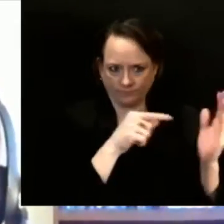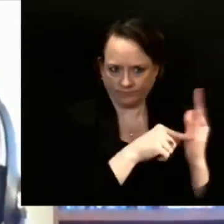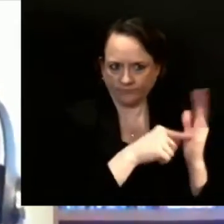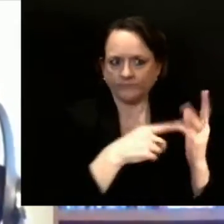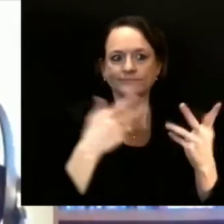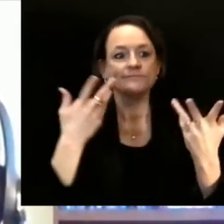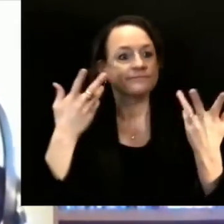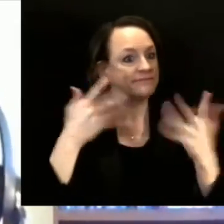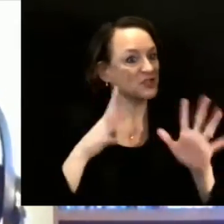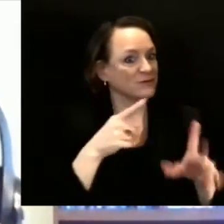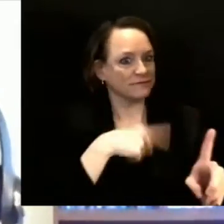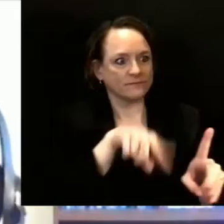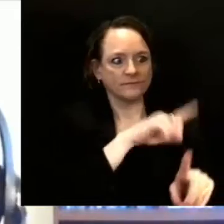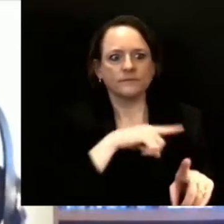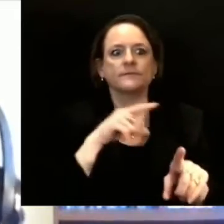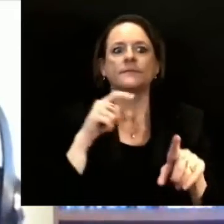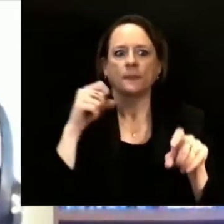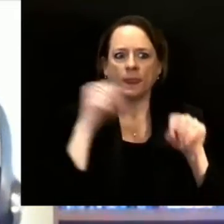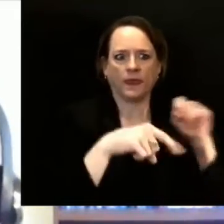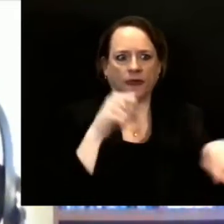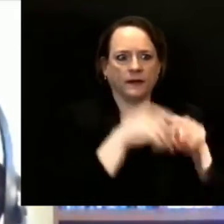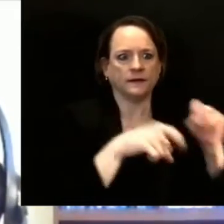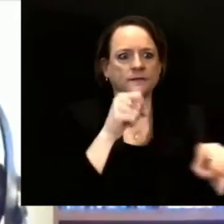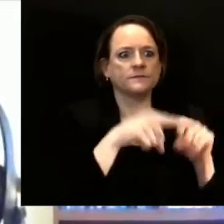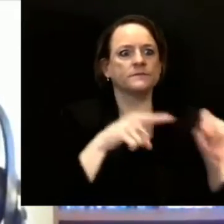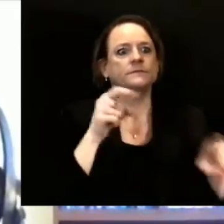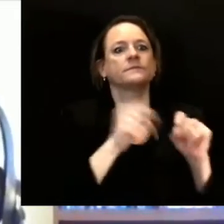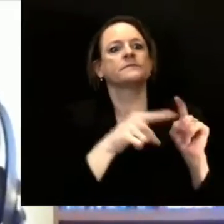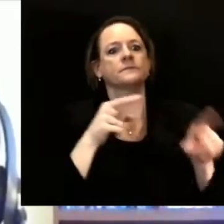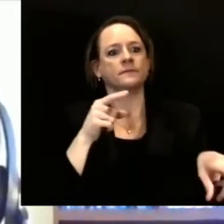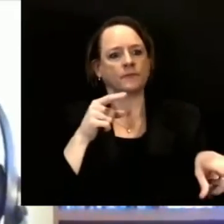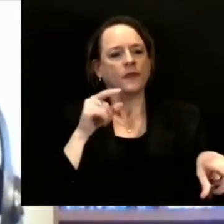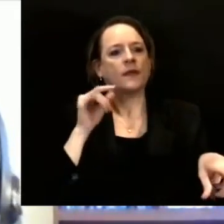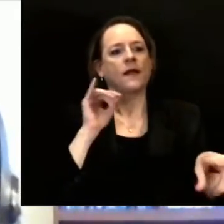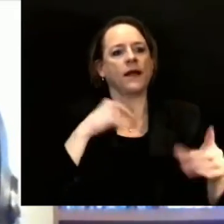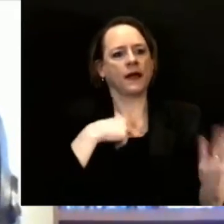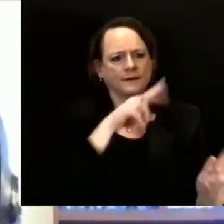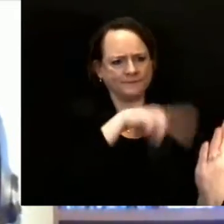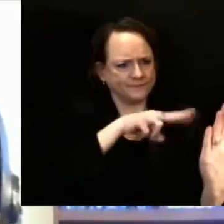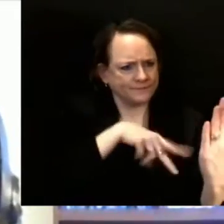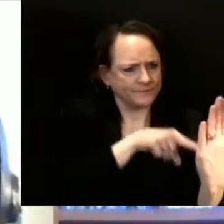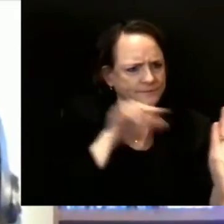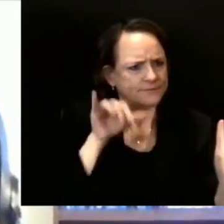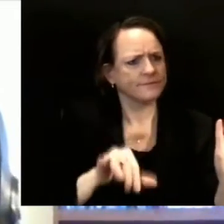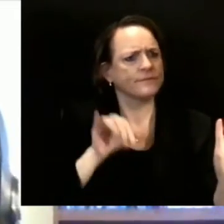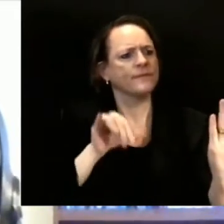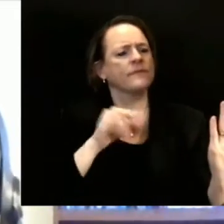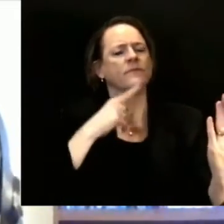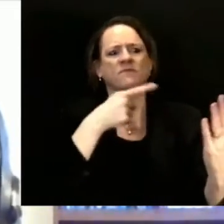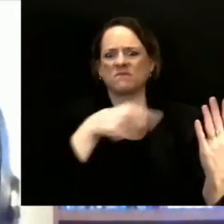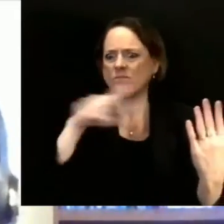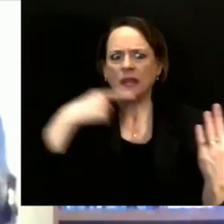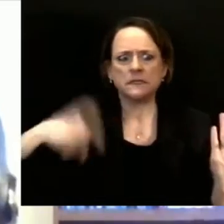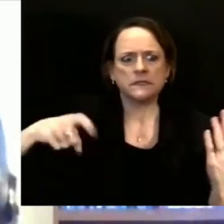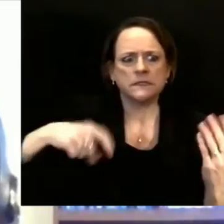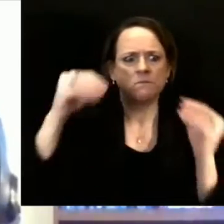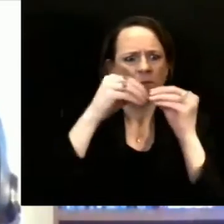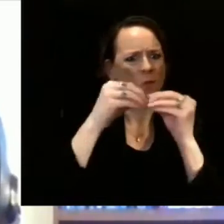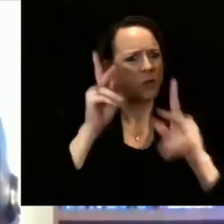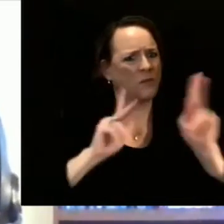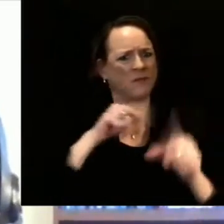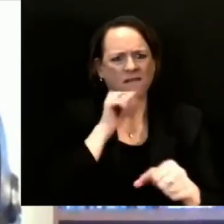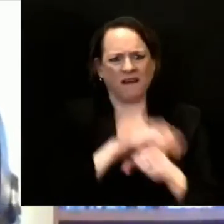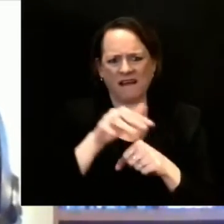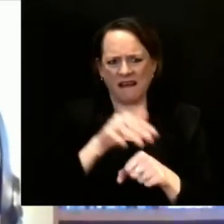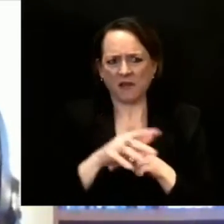so that leads me to believe, with great confidence, that we have vaccinator capacity out there to get